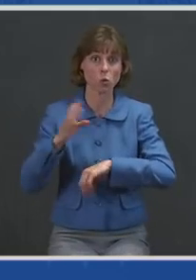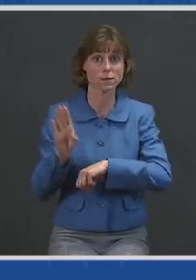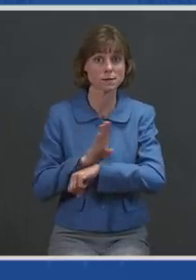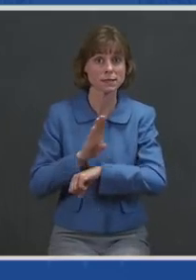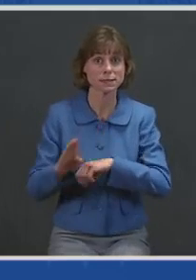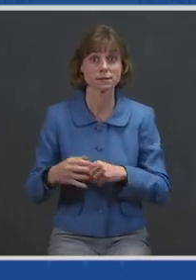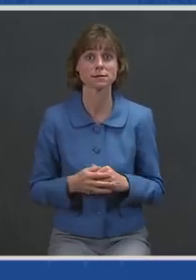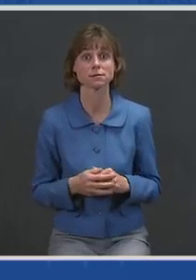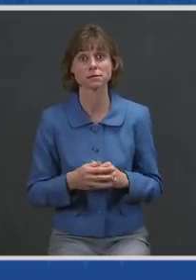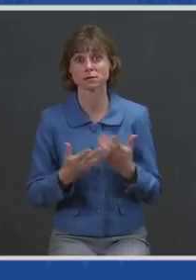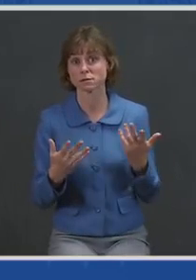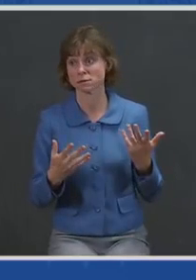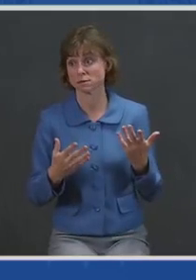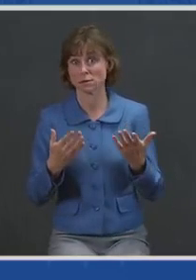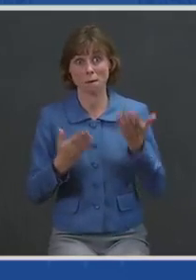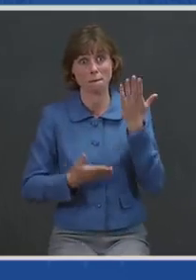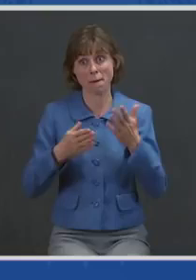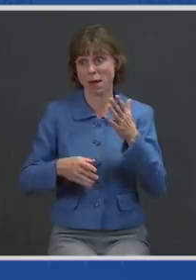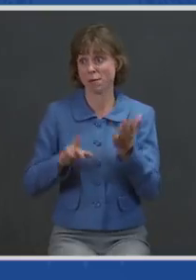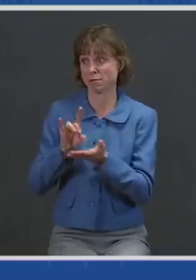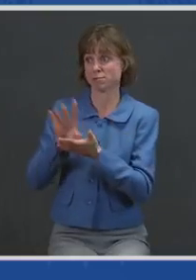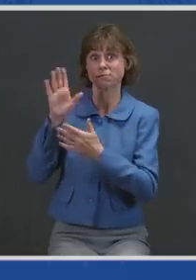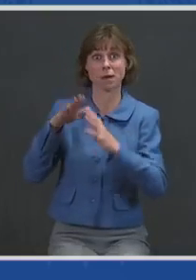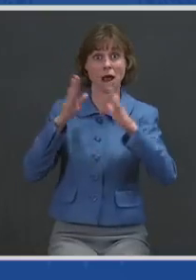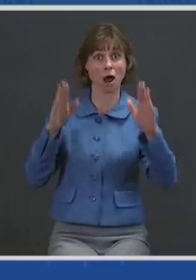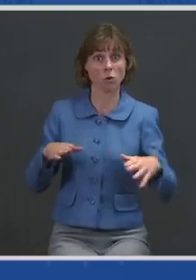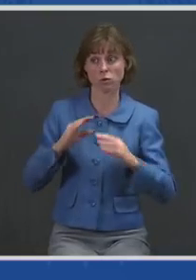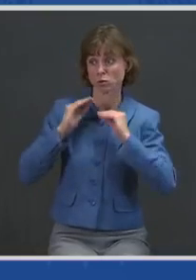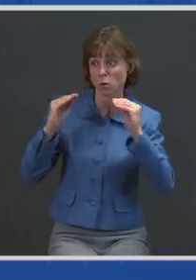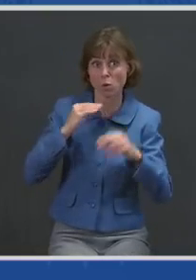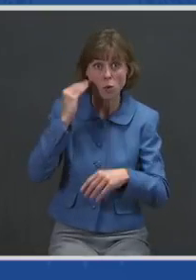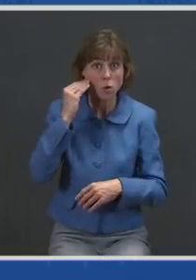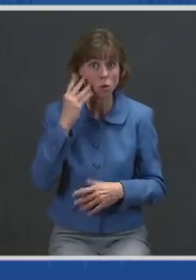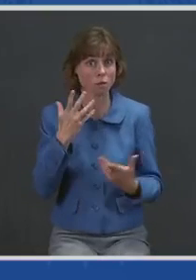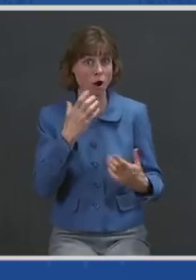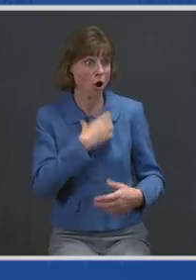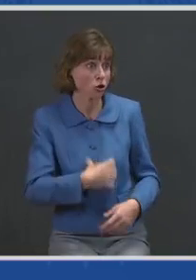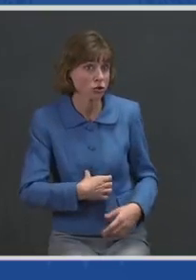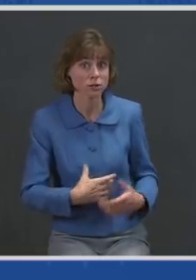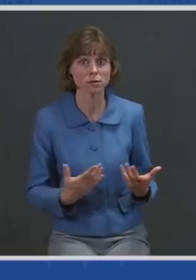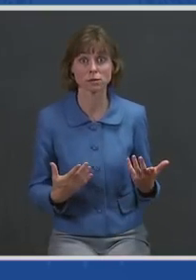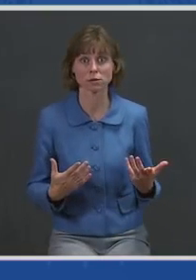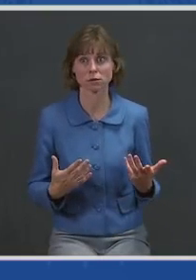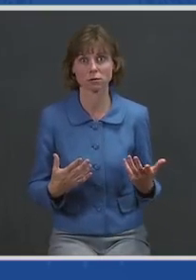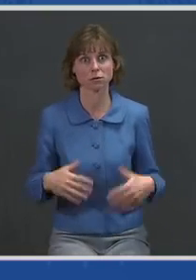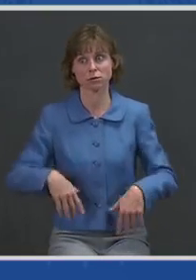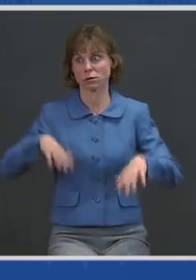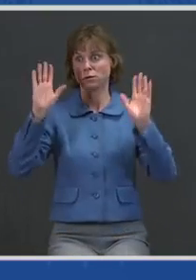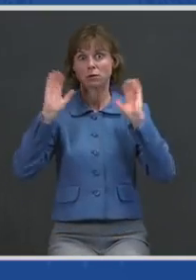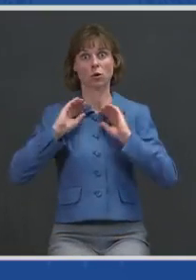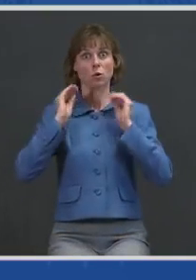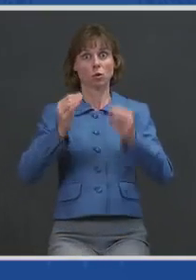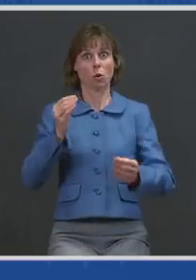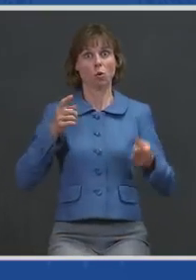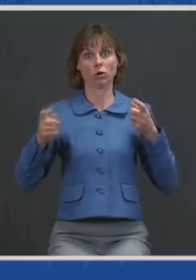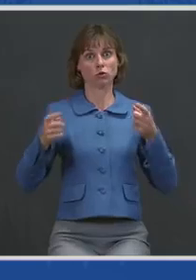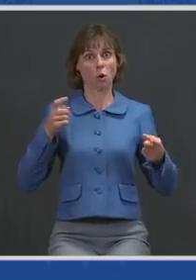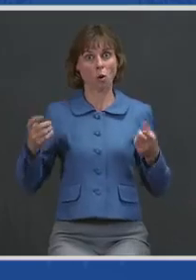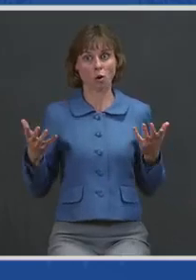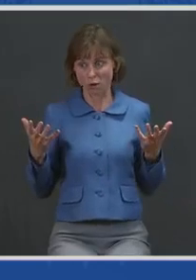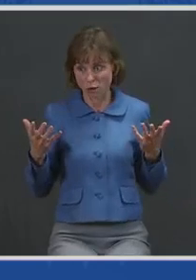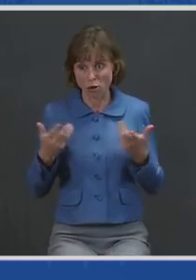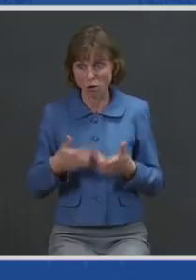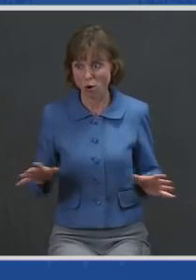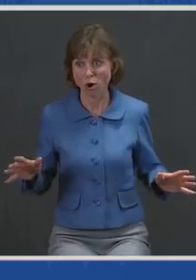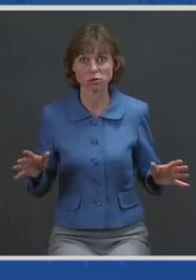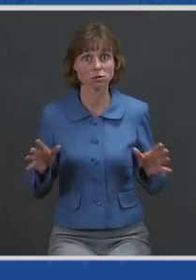Facing eviction, homelessness, hunger, a loss of control, maybe worst of all, a loss of